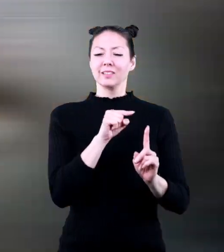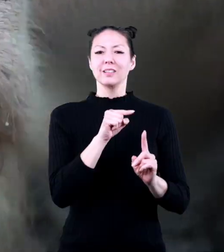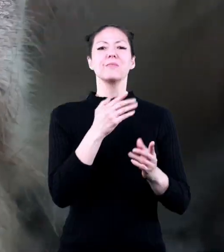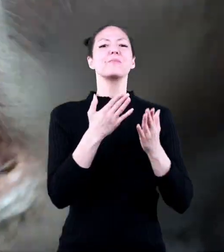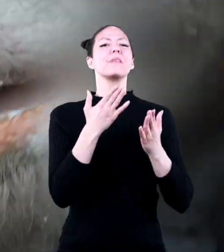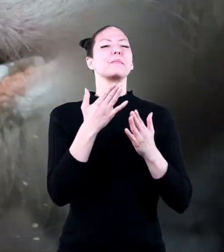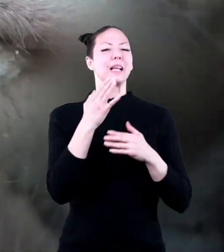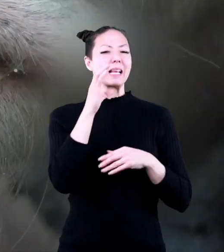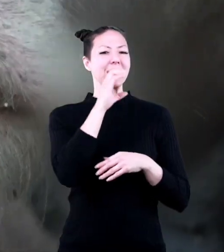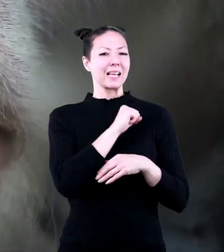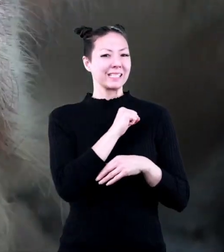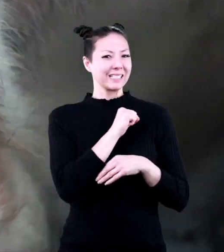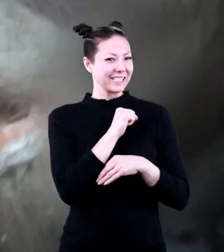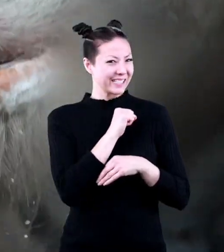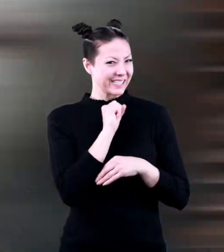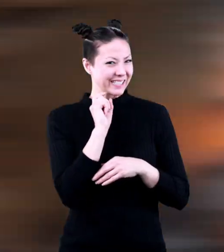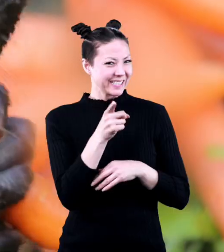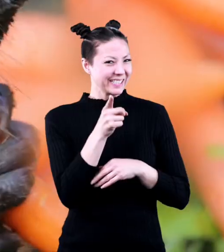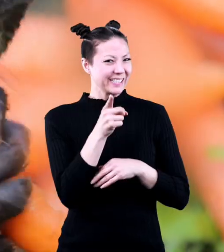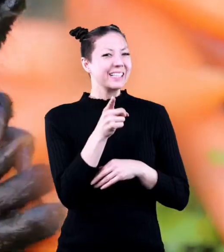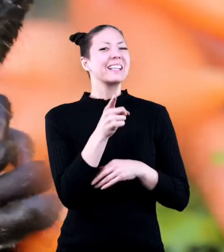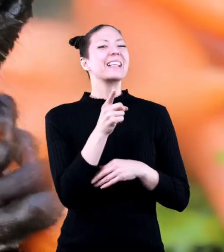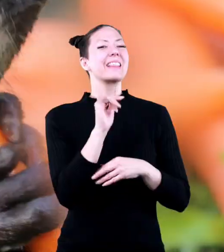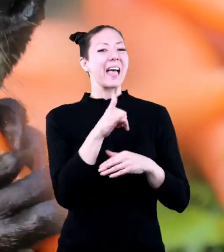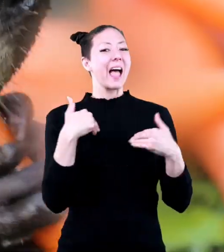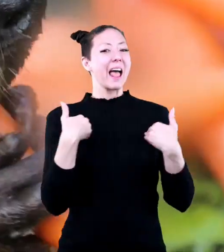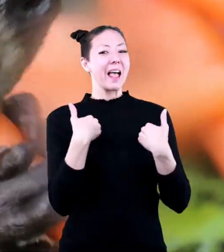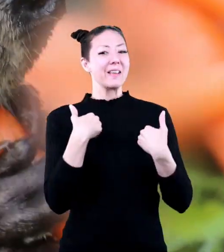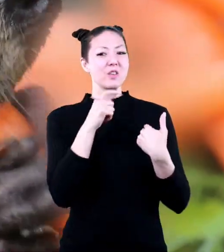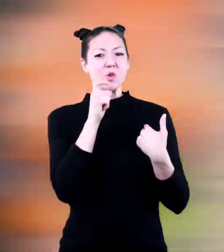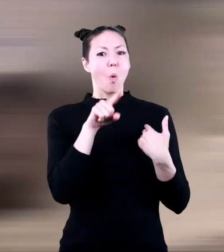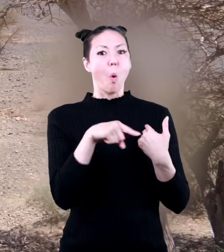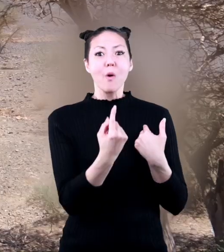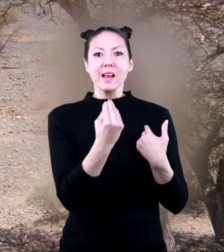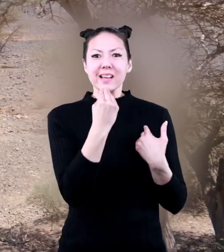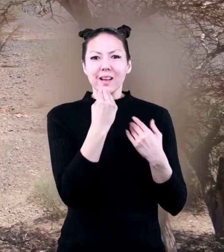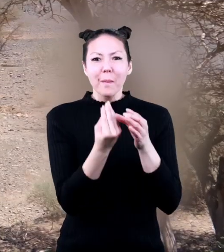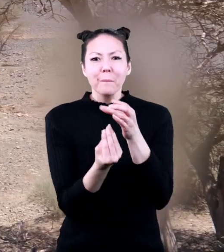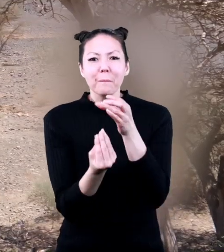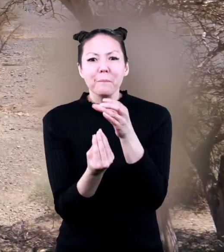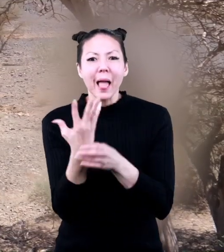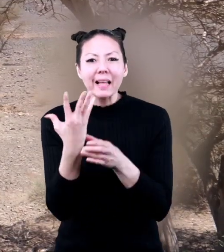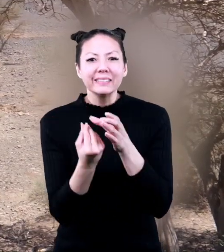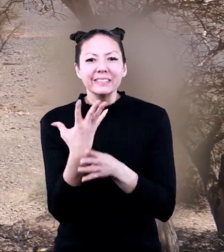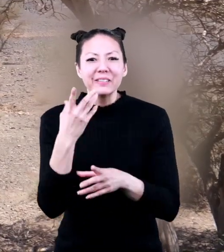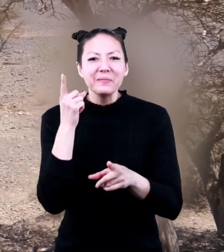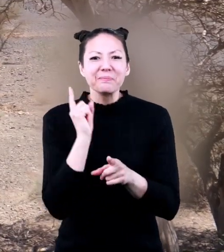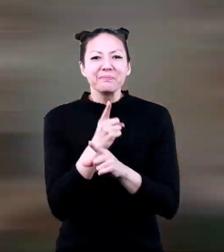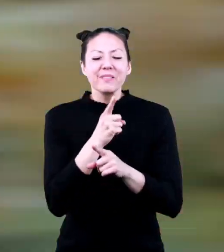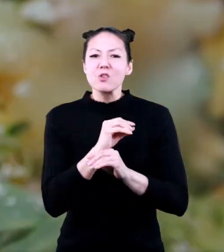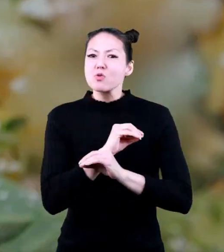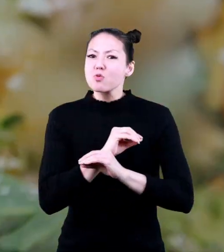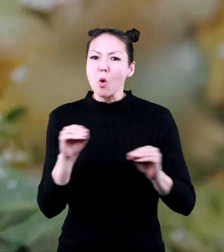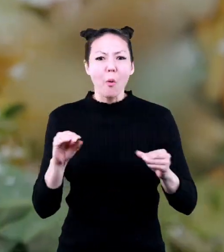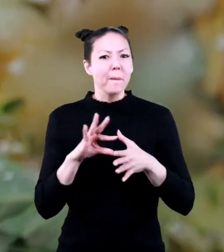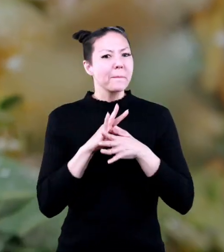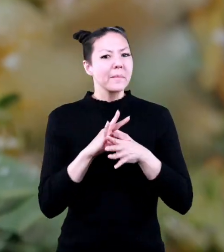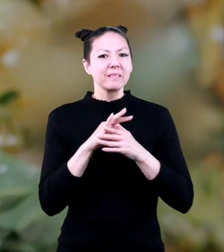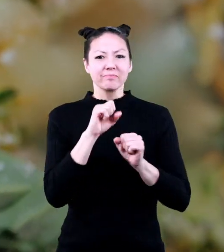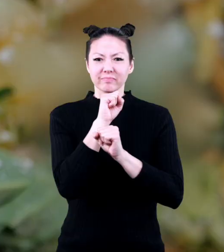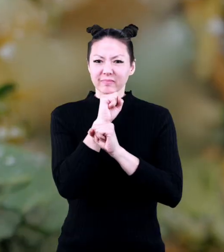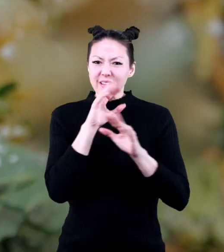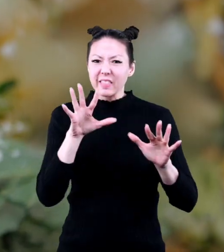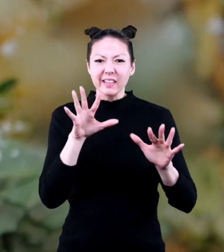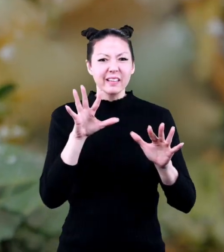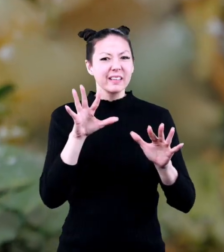As you can probably guess, herbivores are animals who only eat plants. No meat for